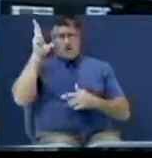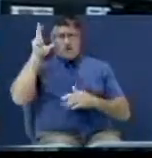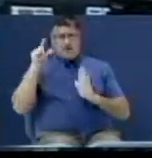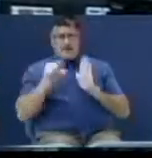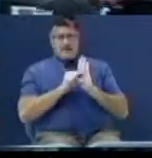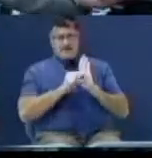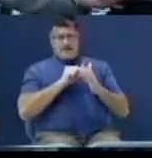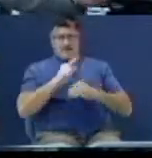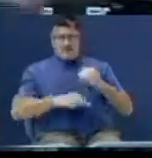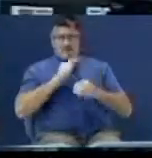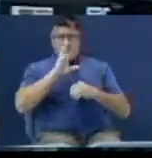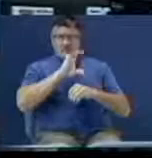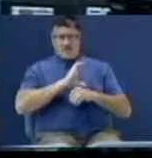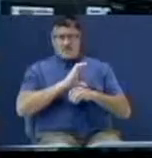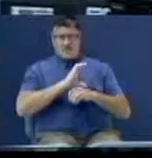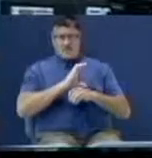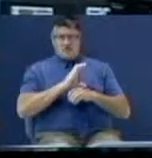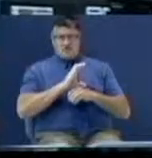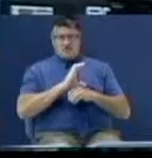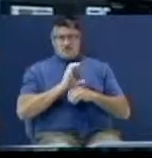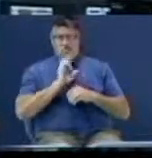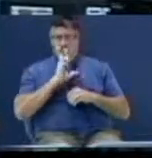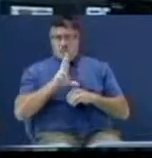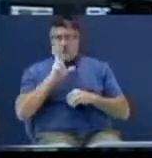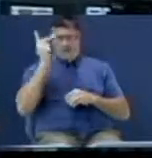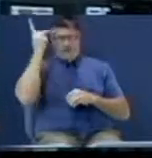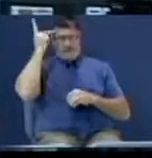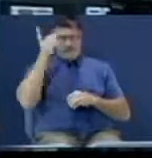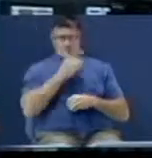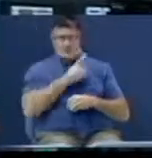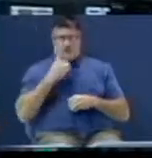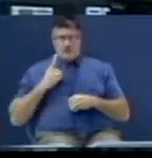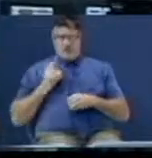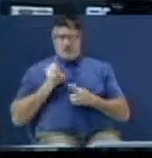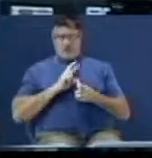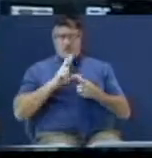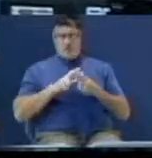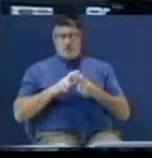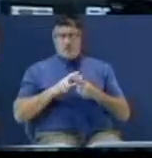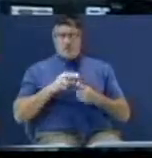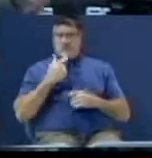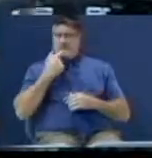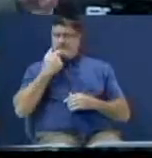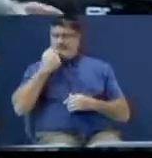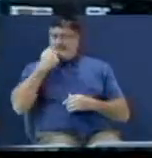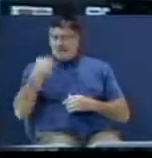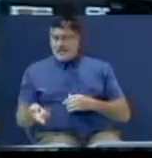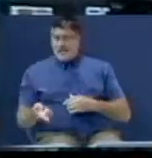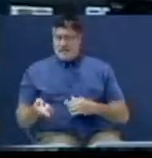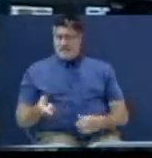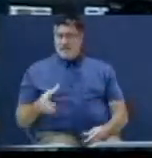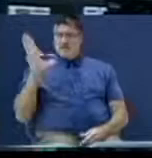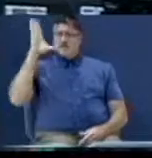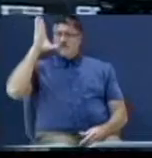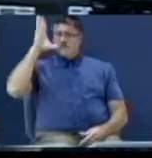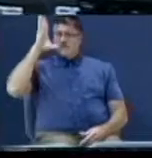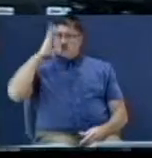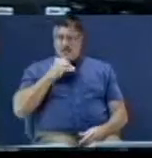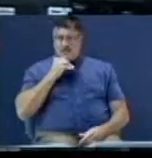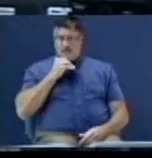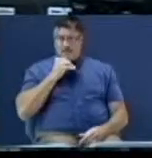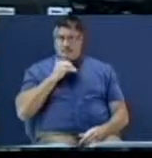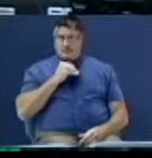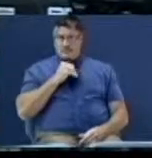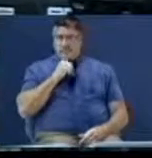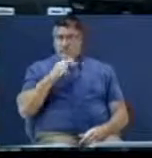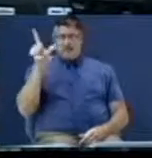church, as great as our church is going, or about the pastor or the deacons or the leaders, you need to say, shut your mouth, I ain't listen to